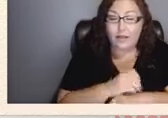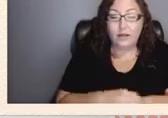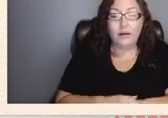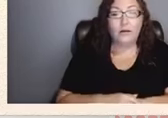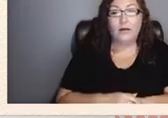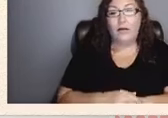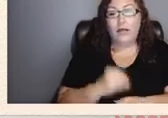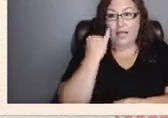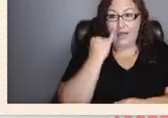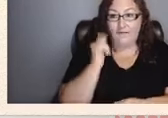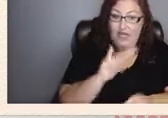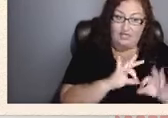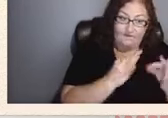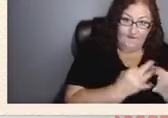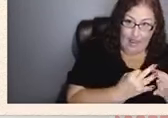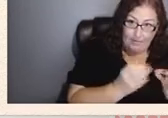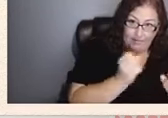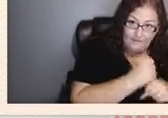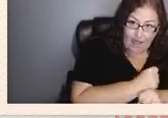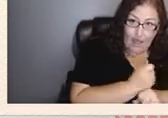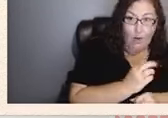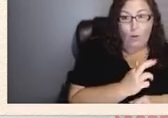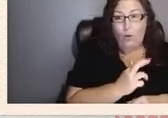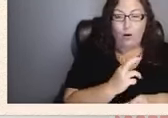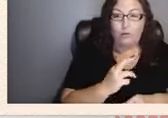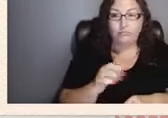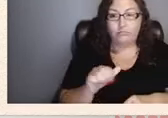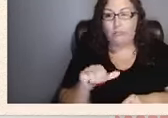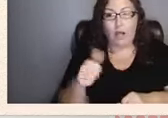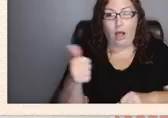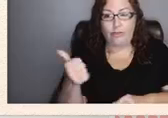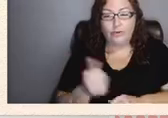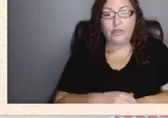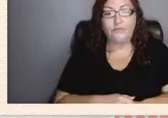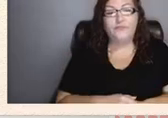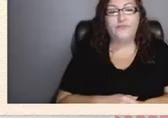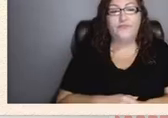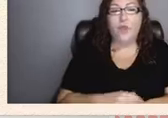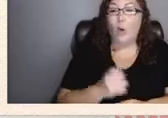a family or jail